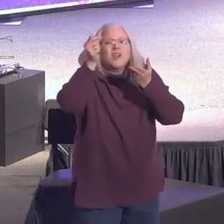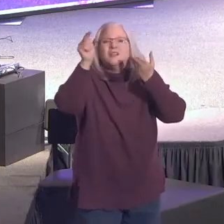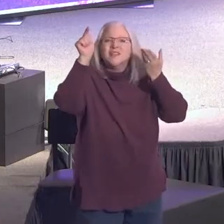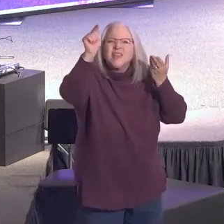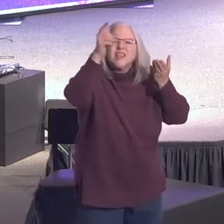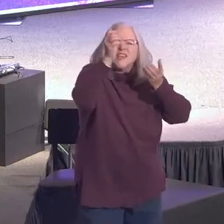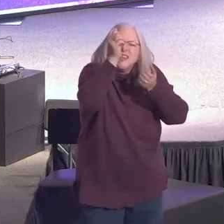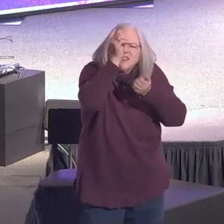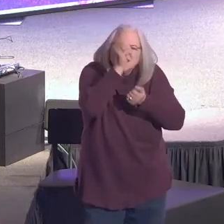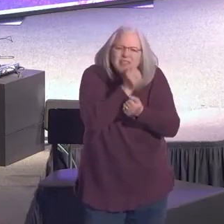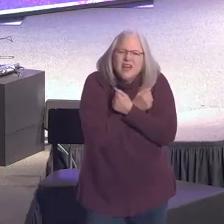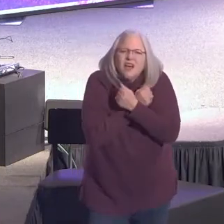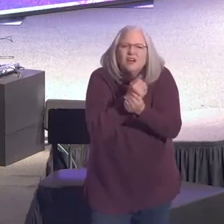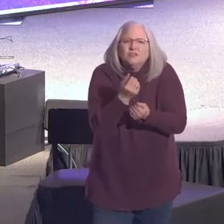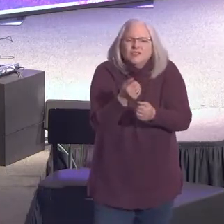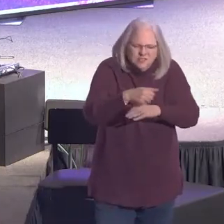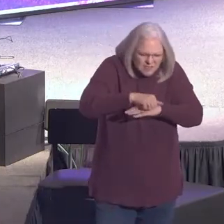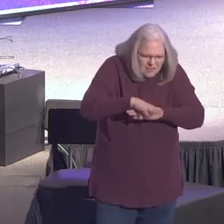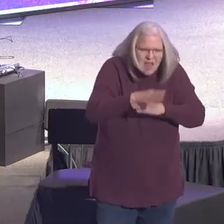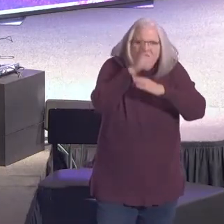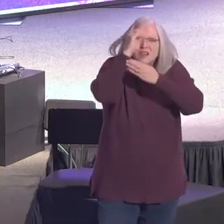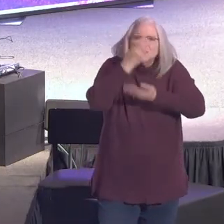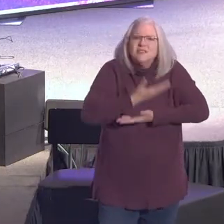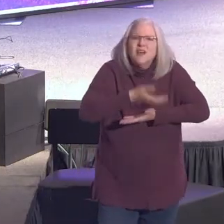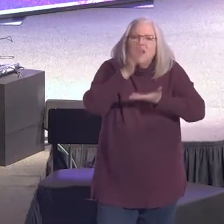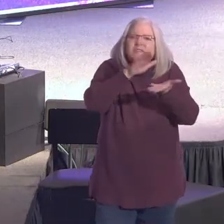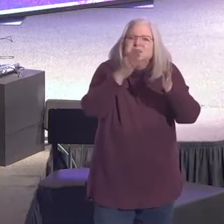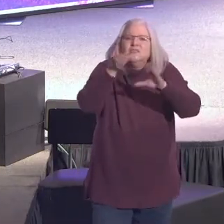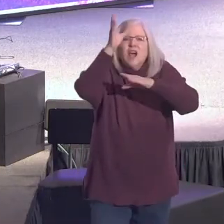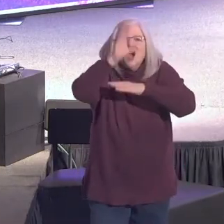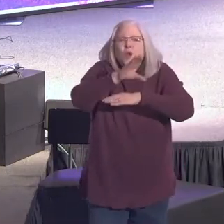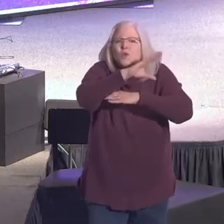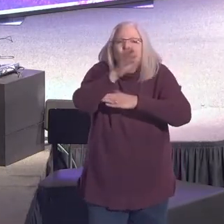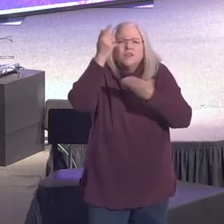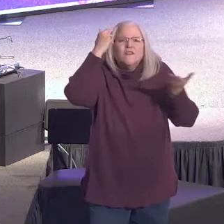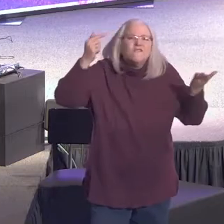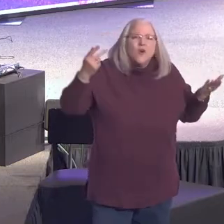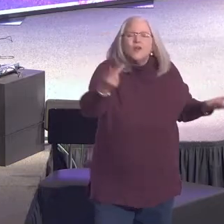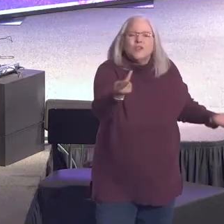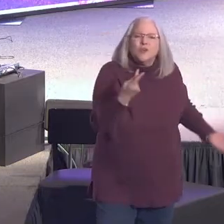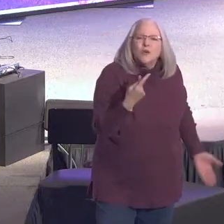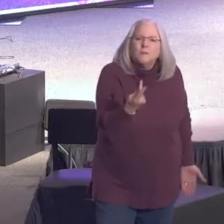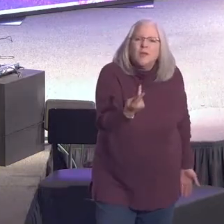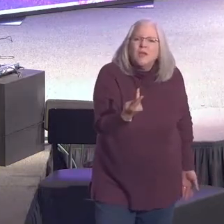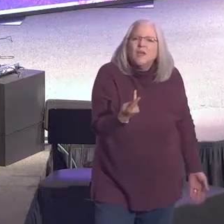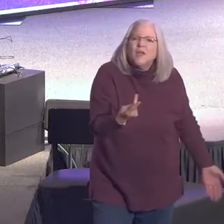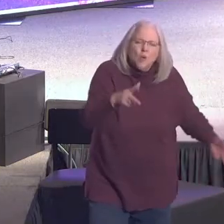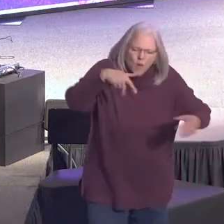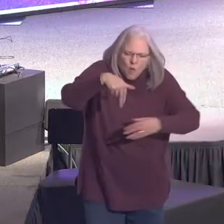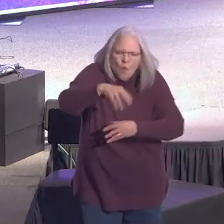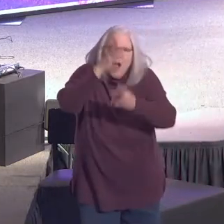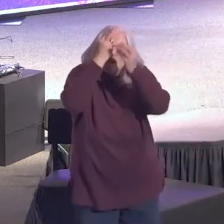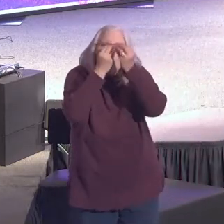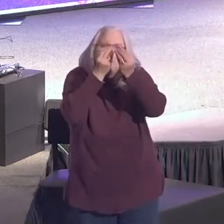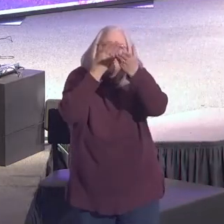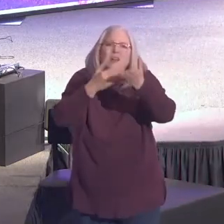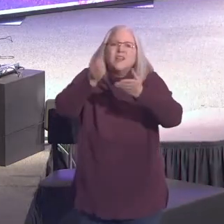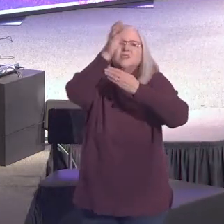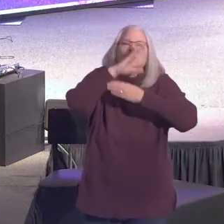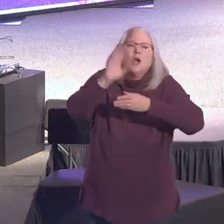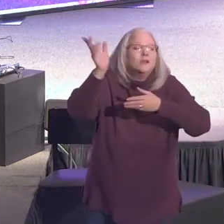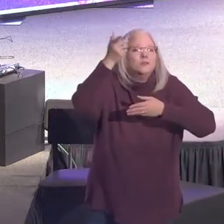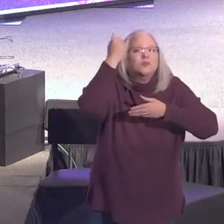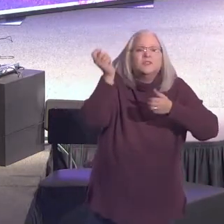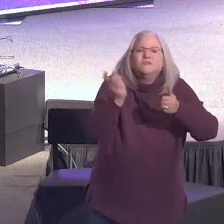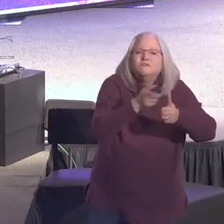so much that he sent his son to die on a cross for us. We walk in obedience to God because he first